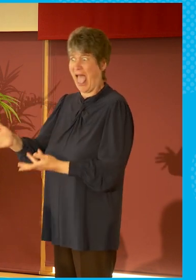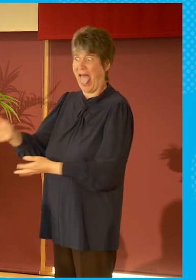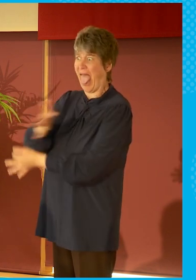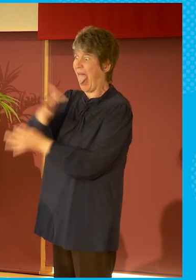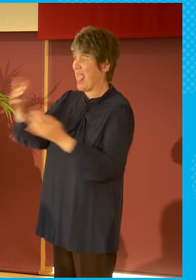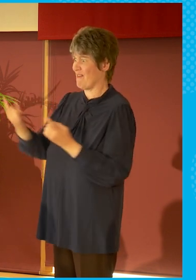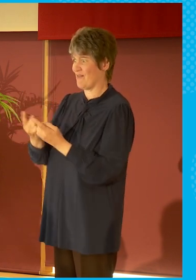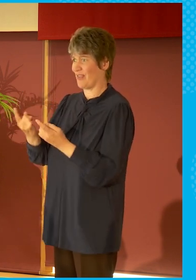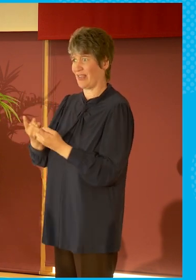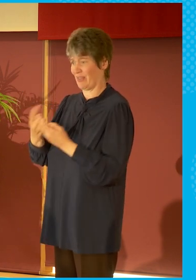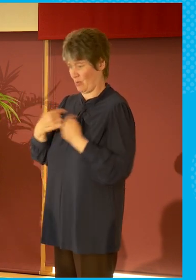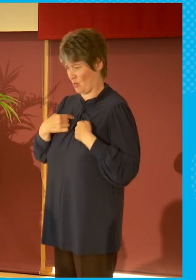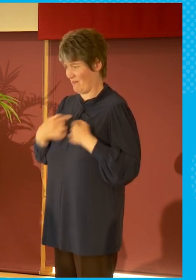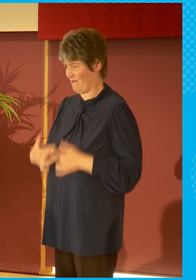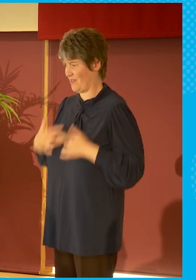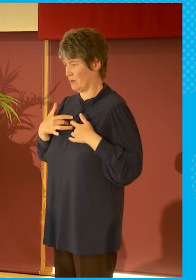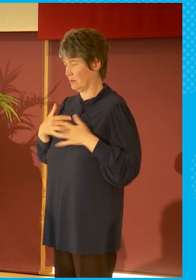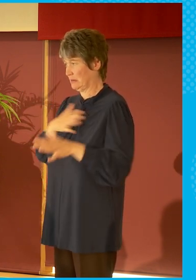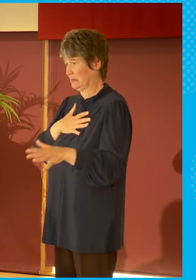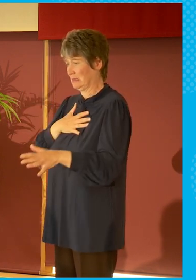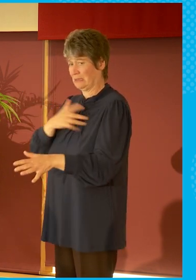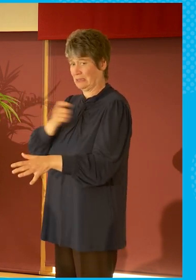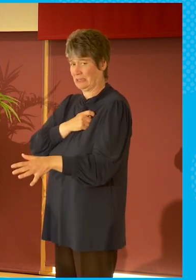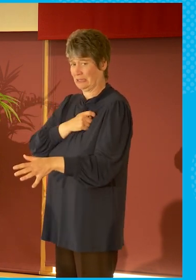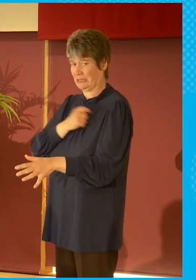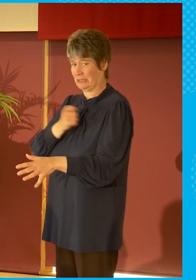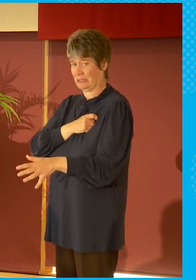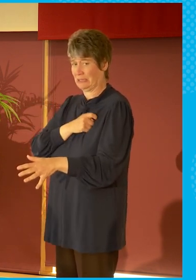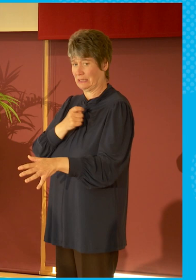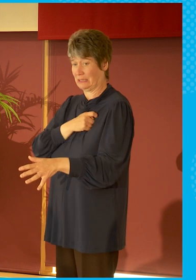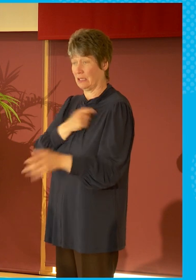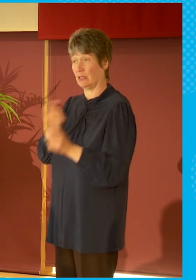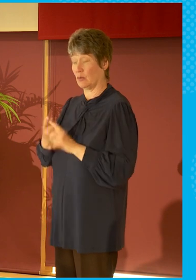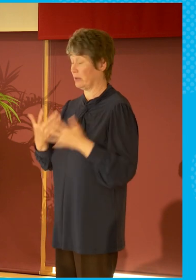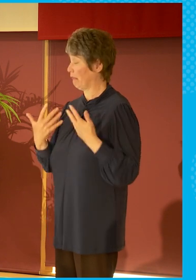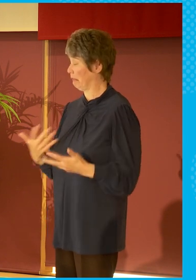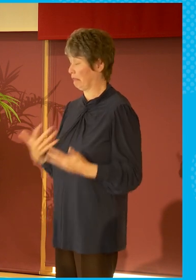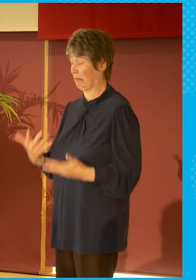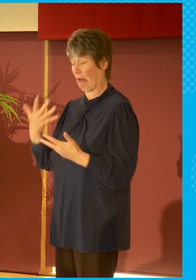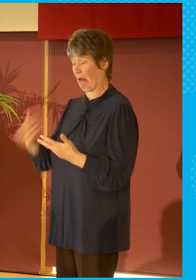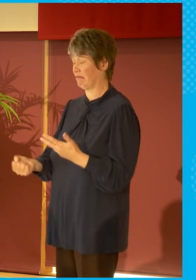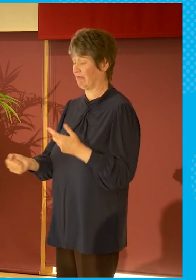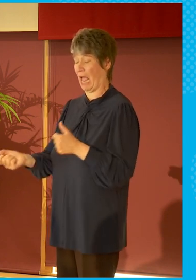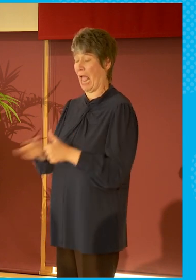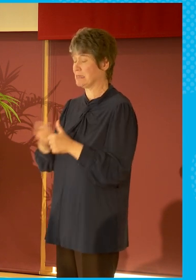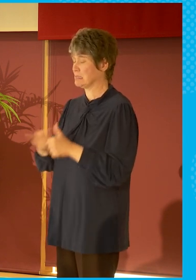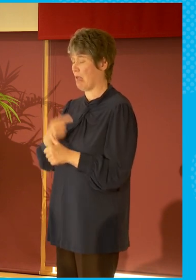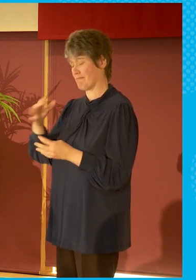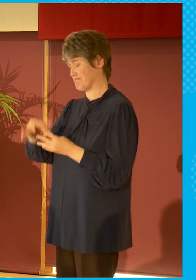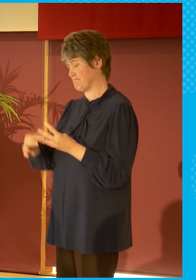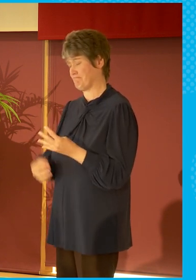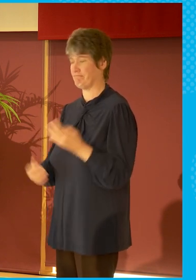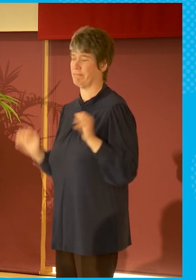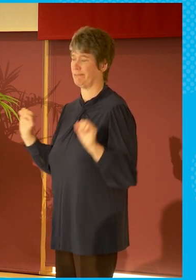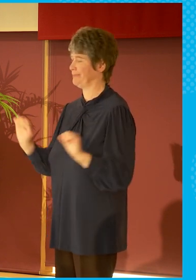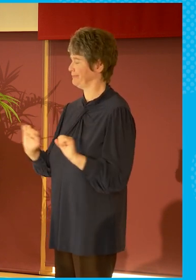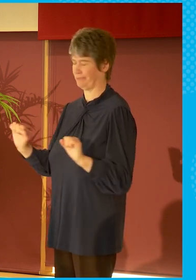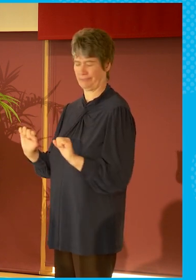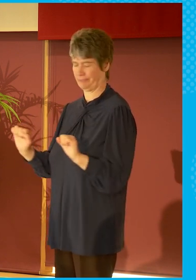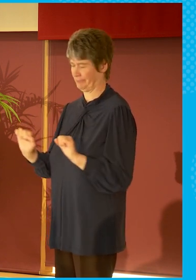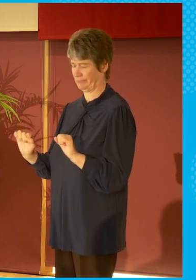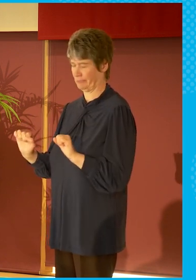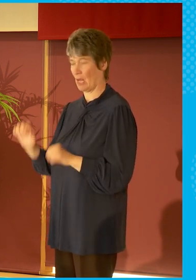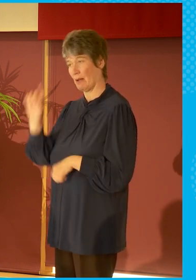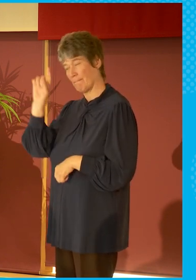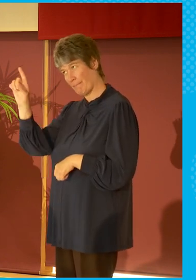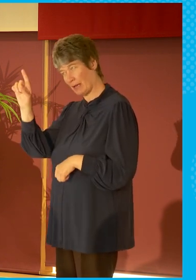to which we really don't have very good answers, but I think we have to try. And we have to try in ways that, you